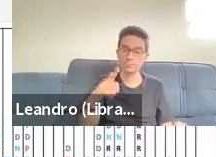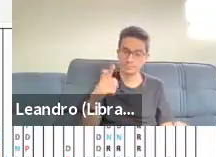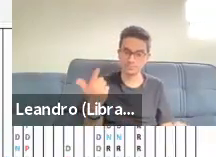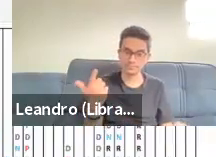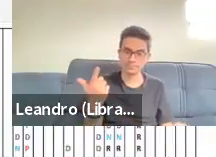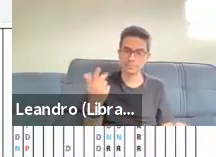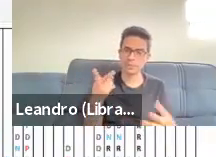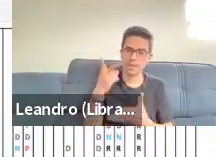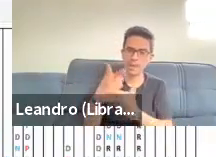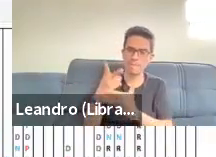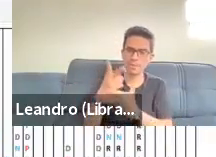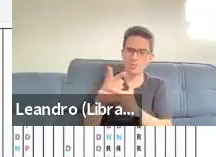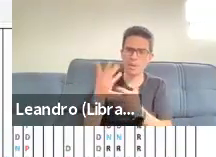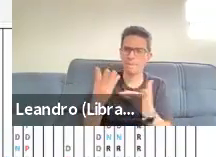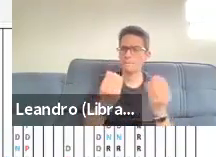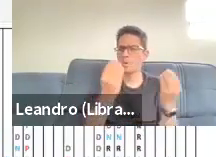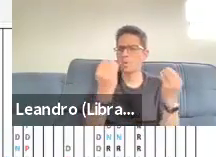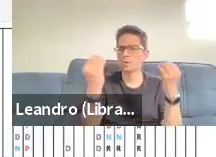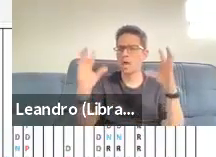a narrative, for example.